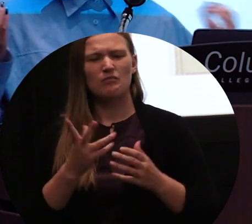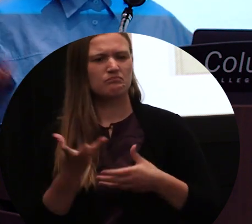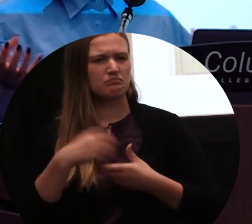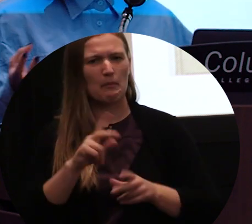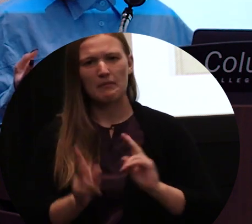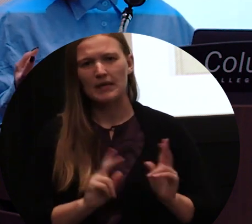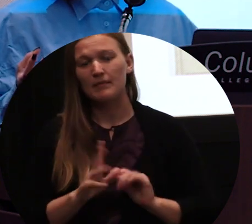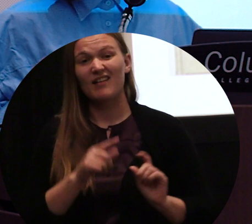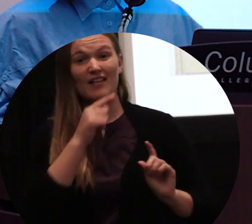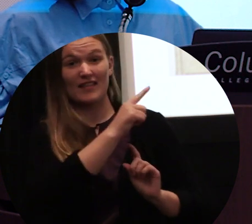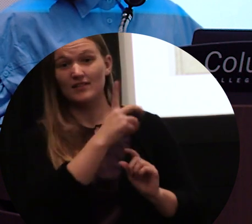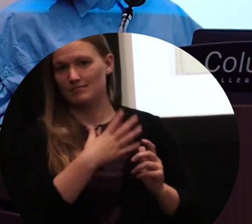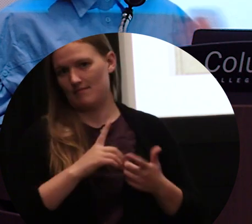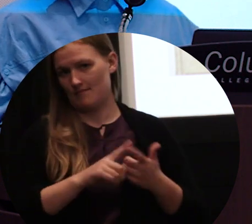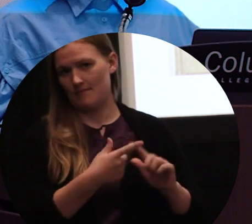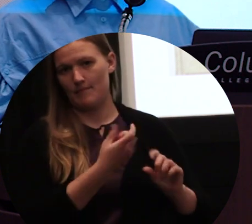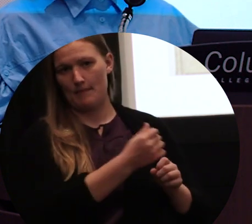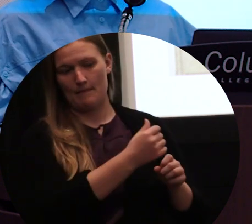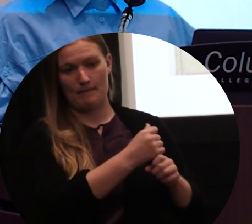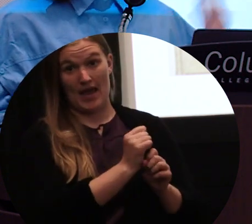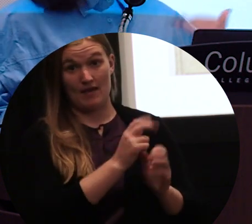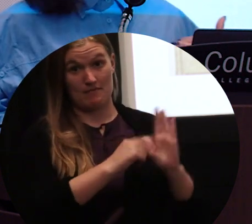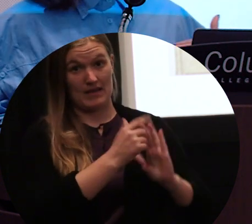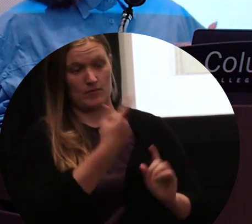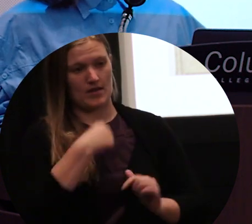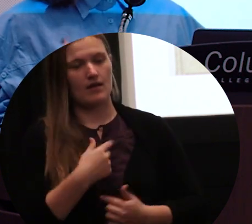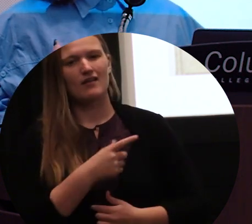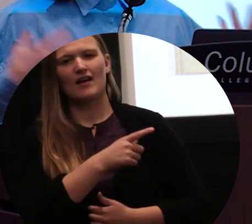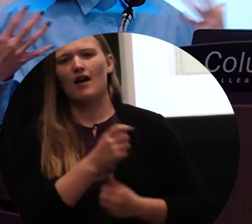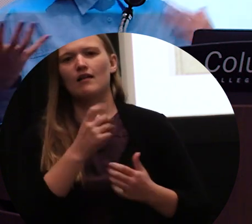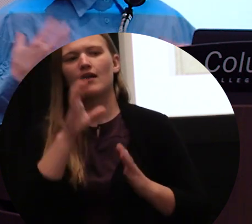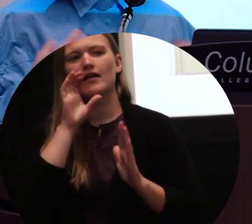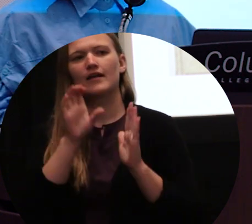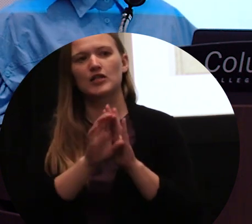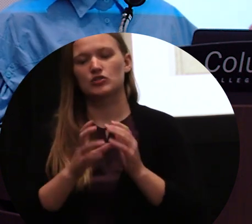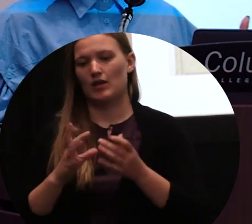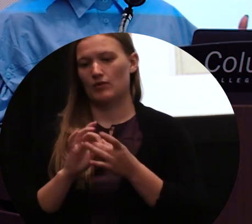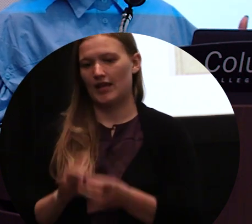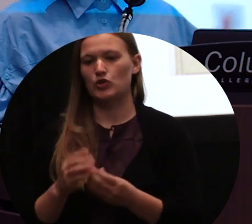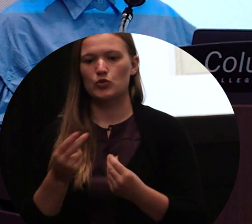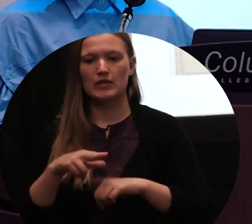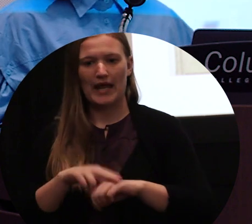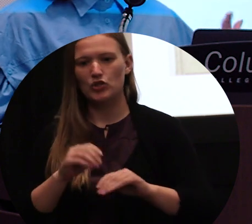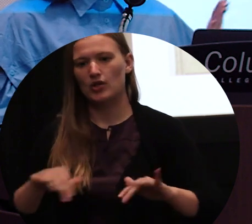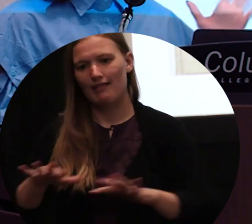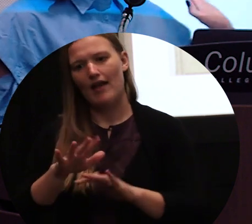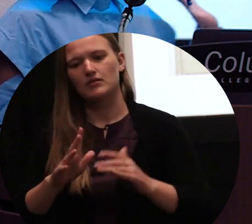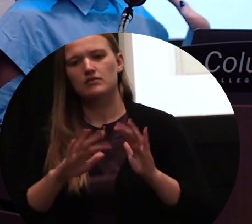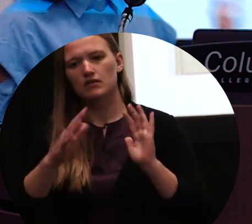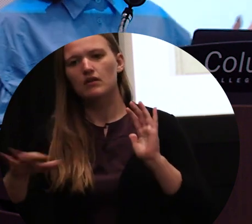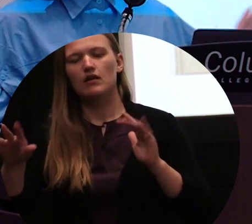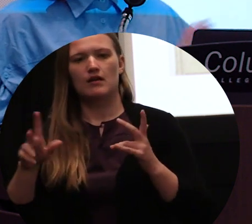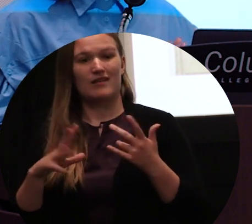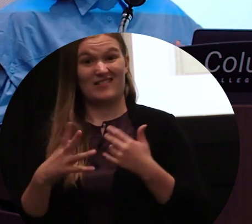connection that my friend made for me, which is a lot of these work, a lot of the images that I'm doing with landscape and my paintings, and also